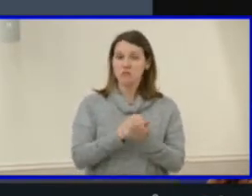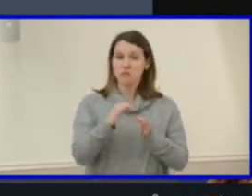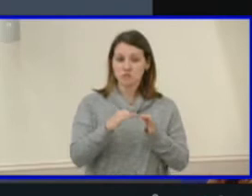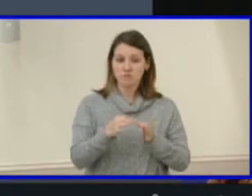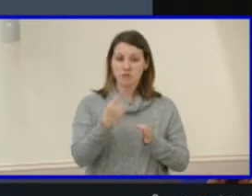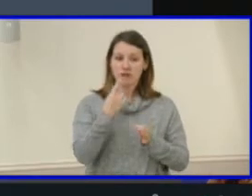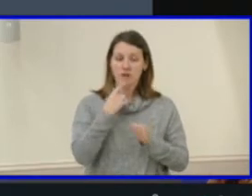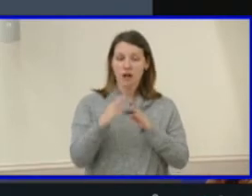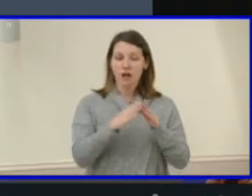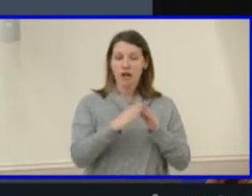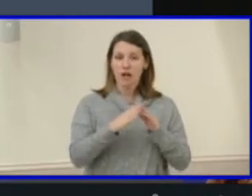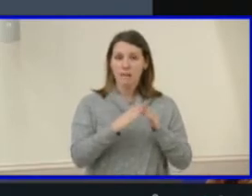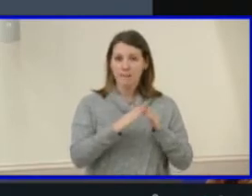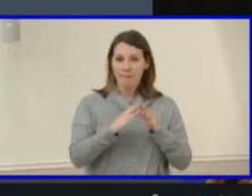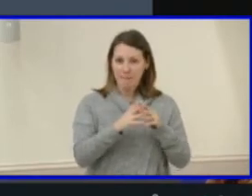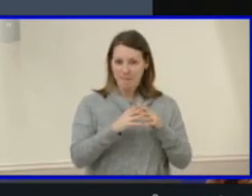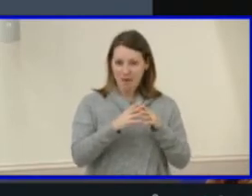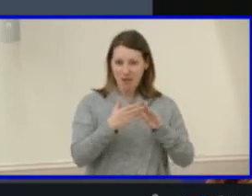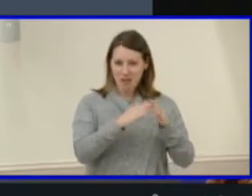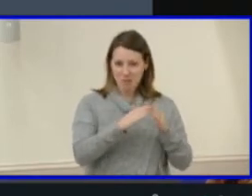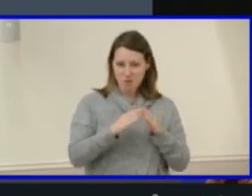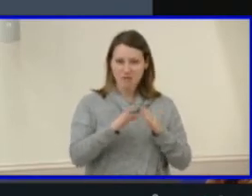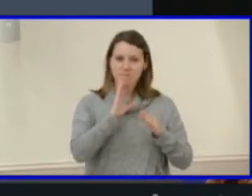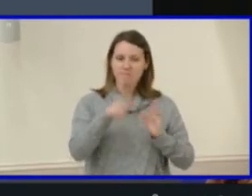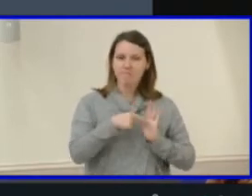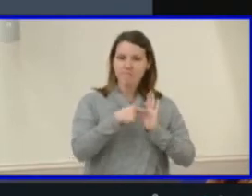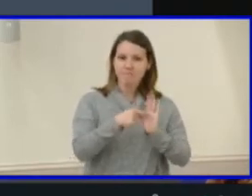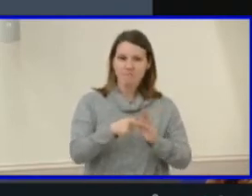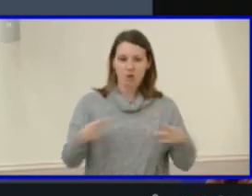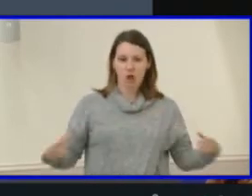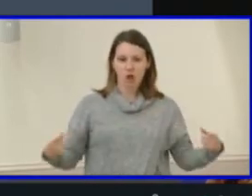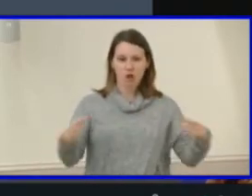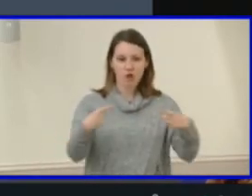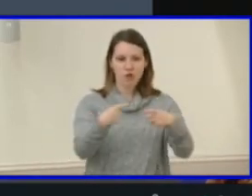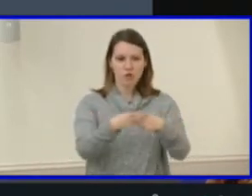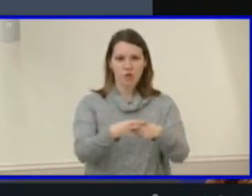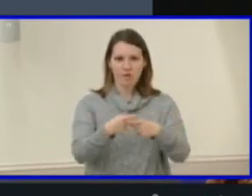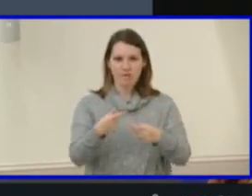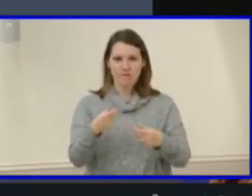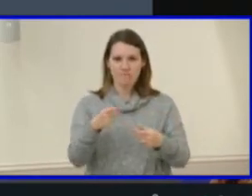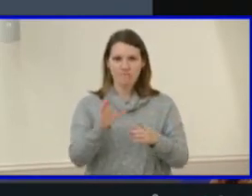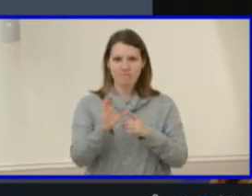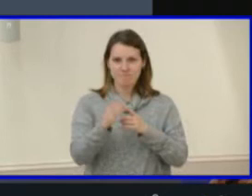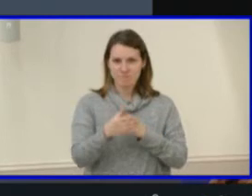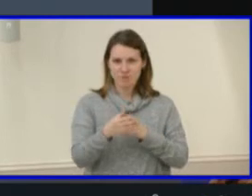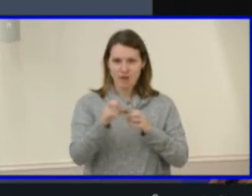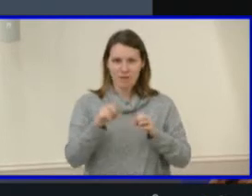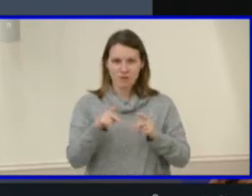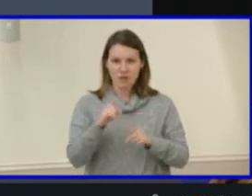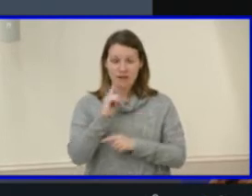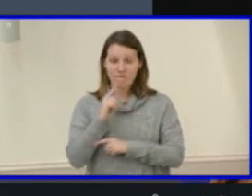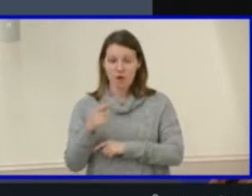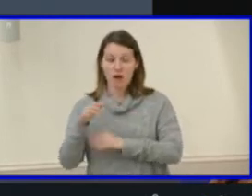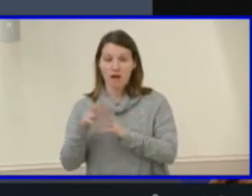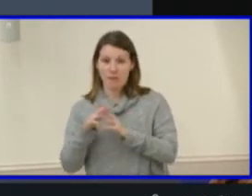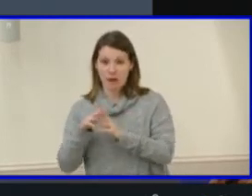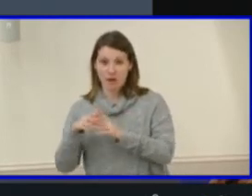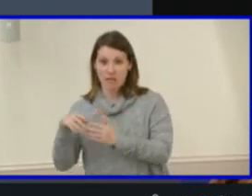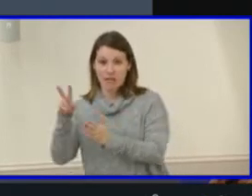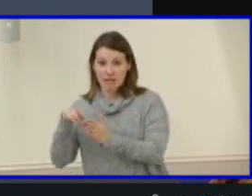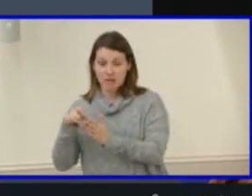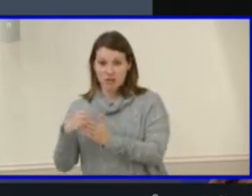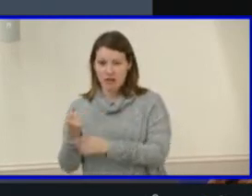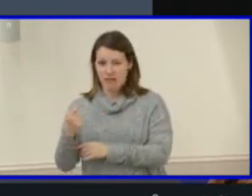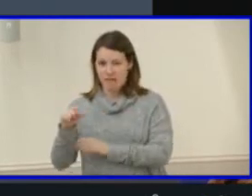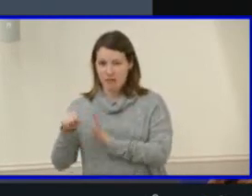to reflect a cross-curricular learning opportunity that integrates American literature or 11th grade English with Virginia U.S. history